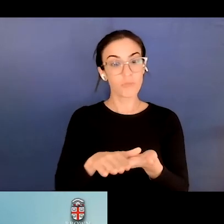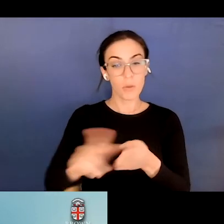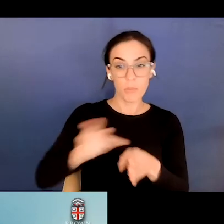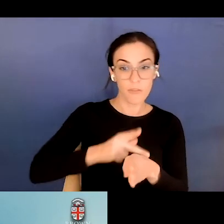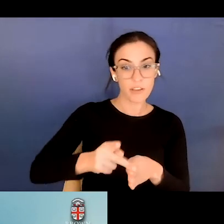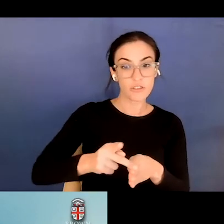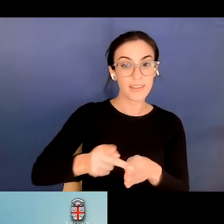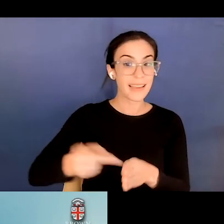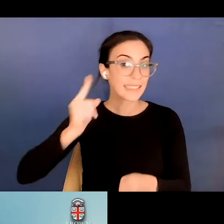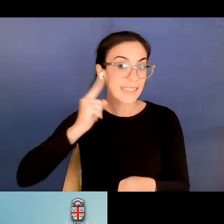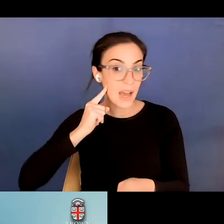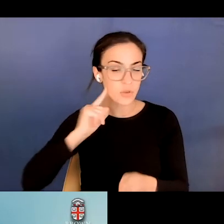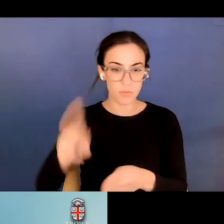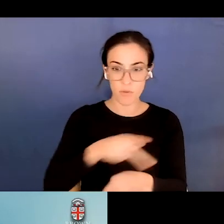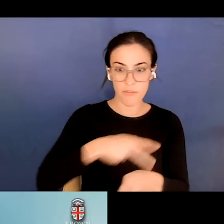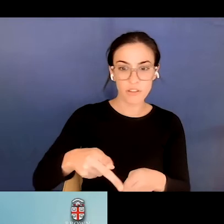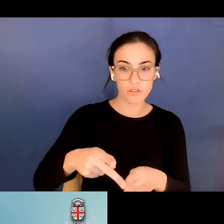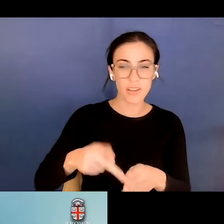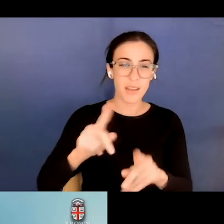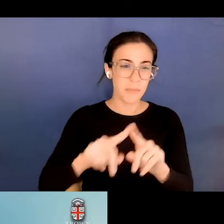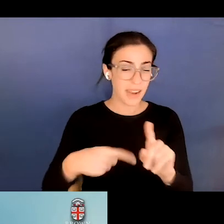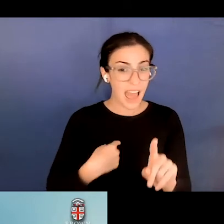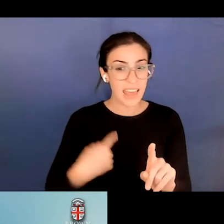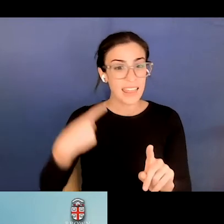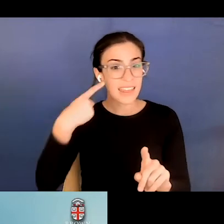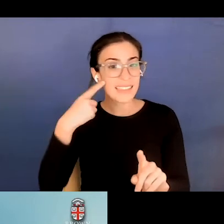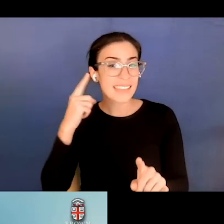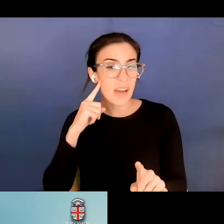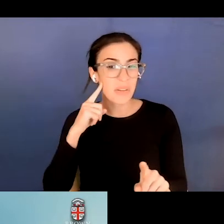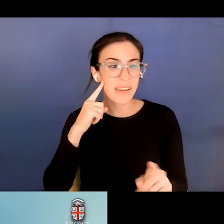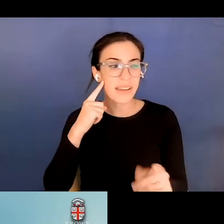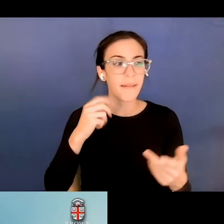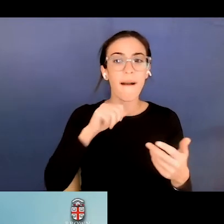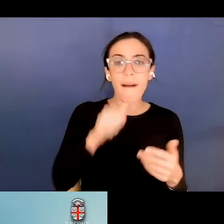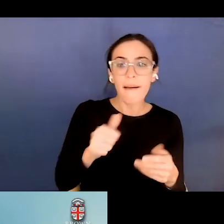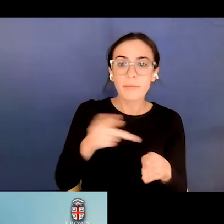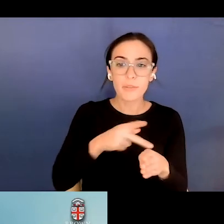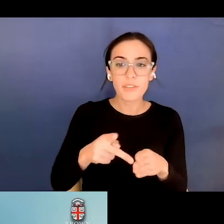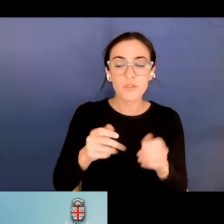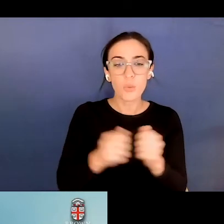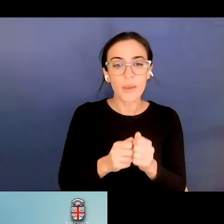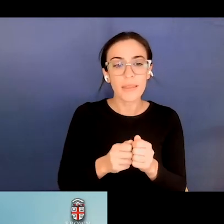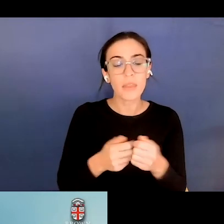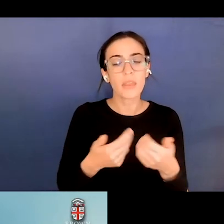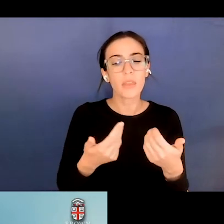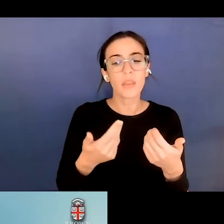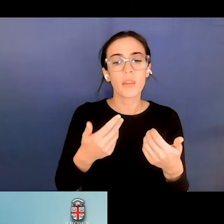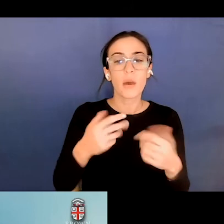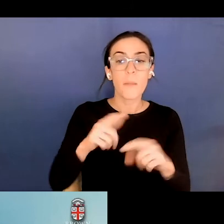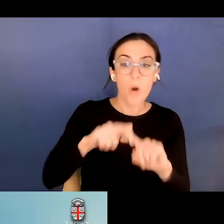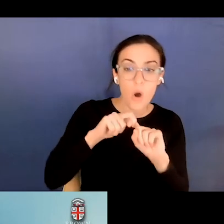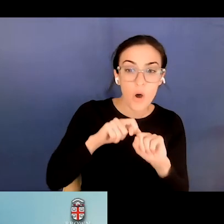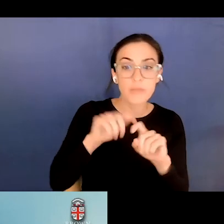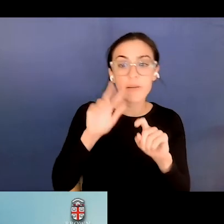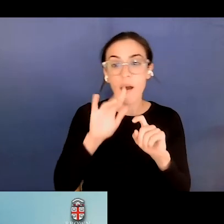sounding unprofessional with pauses and digressions and things. And then with non-standard varieties of the spoken text,